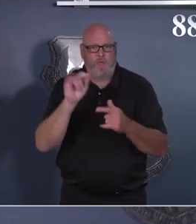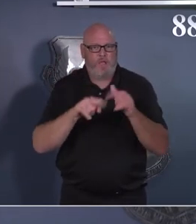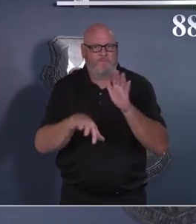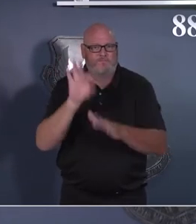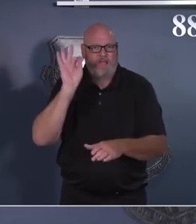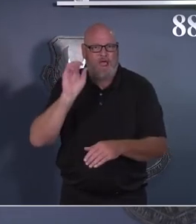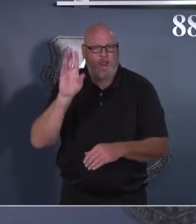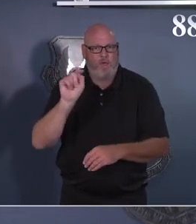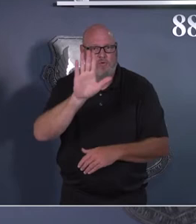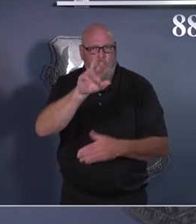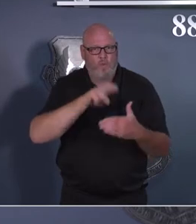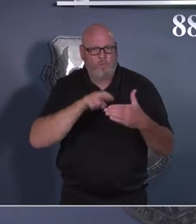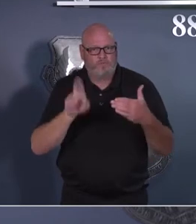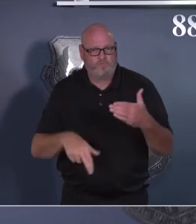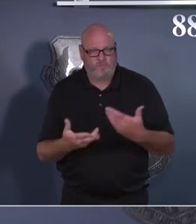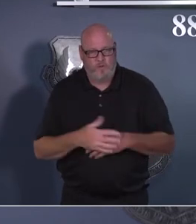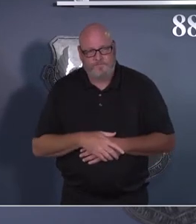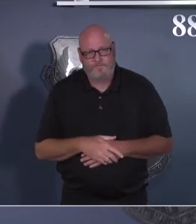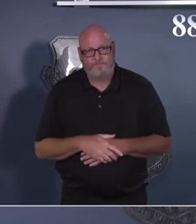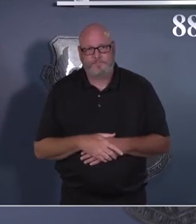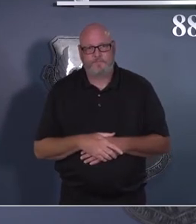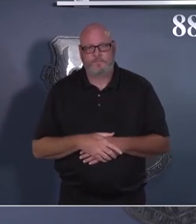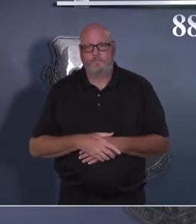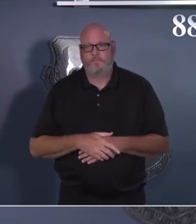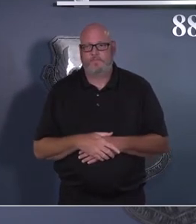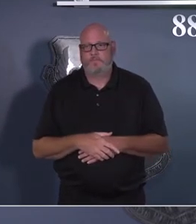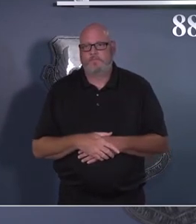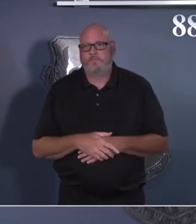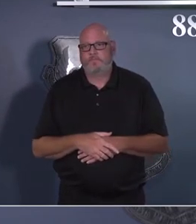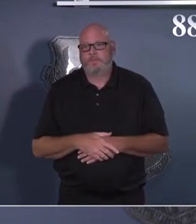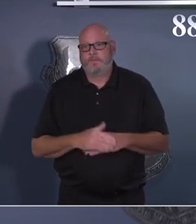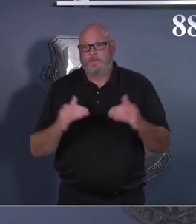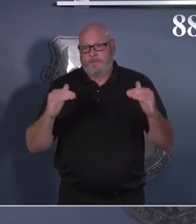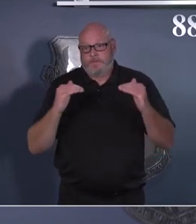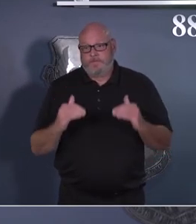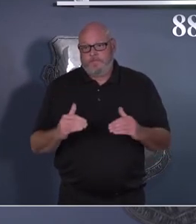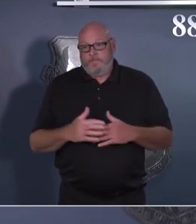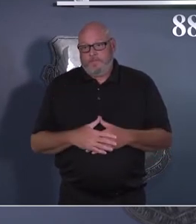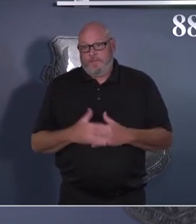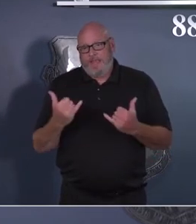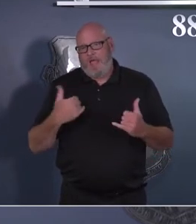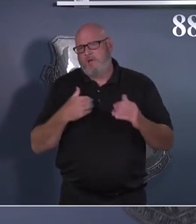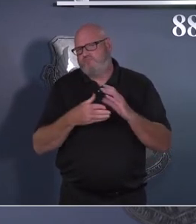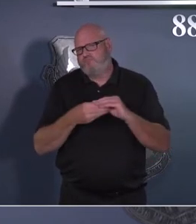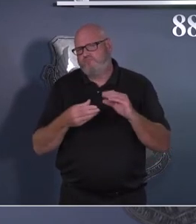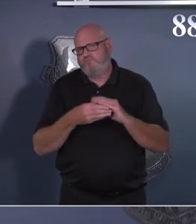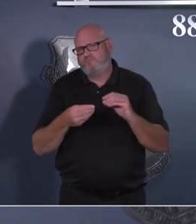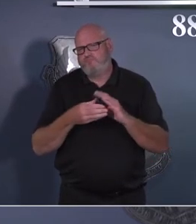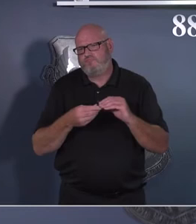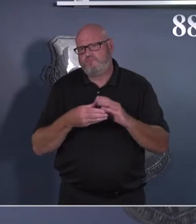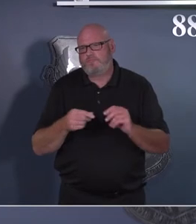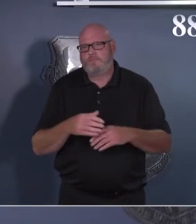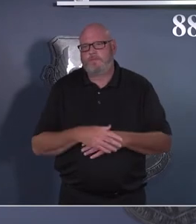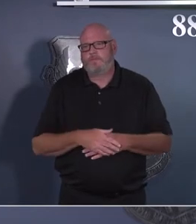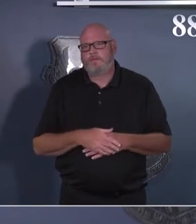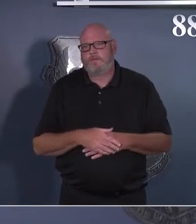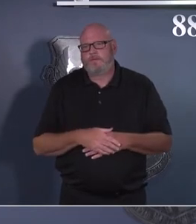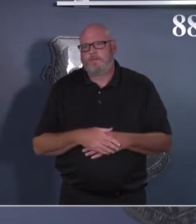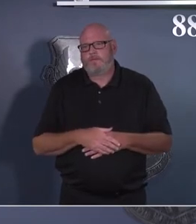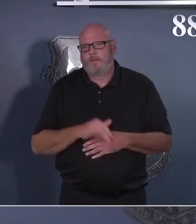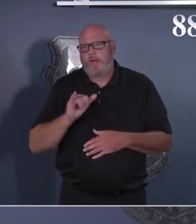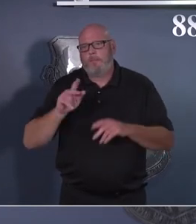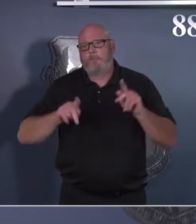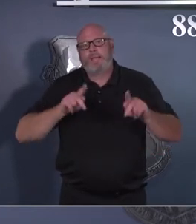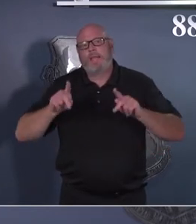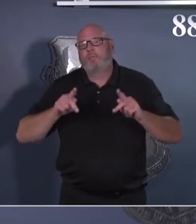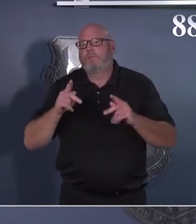Now, I'd like to talk to you for a moment about the potential for a COVID-19 booster shot. For